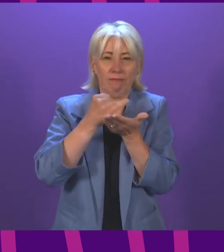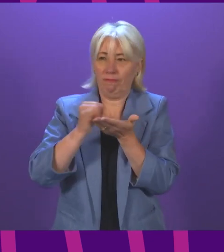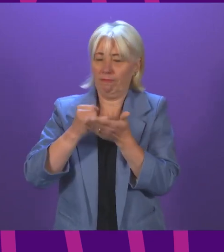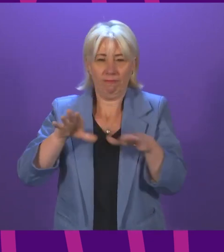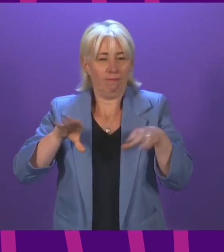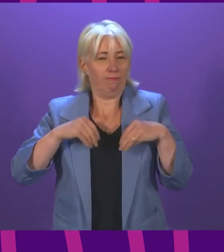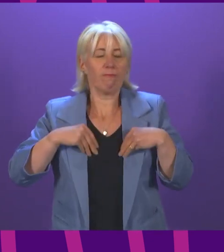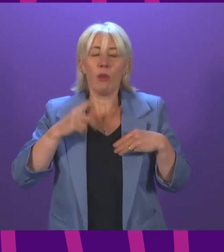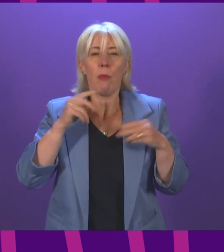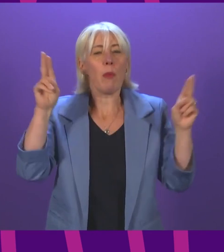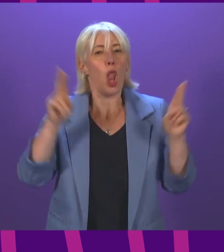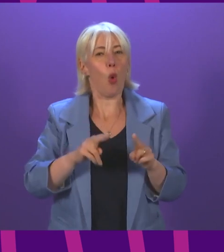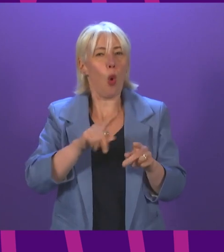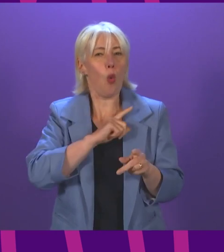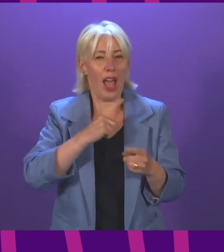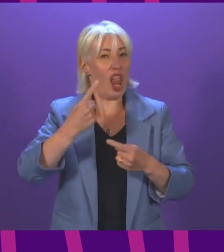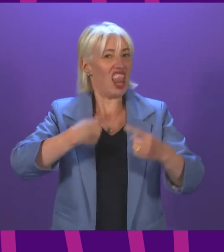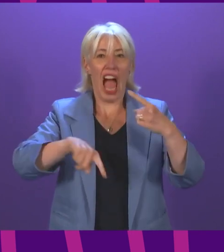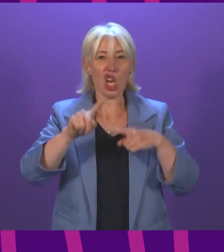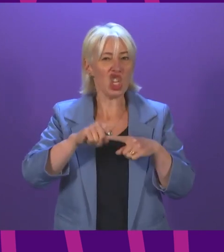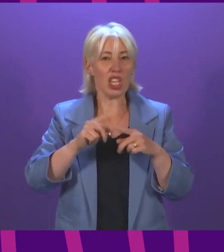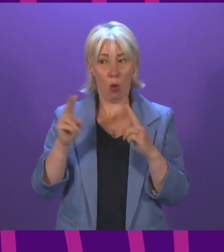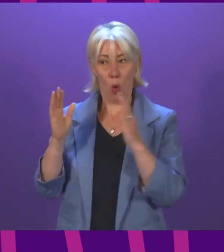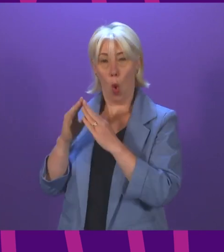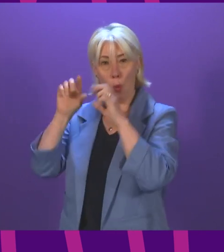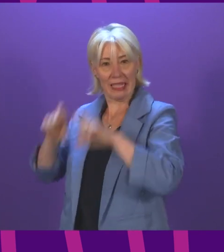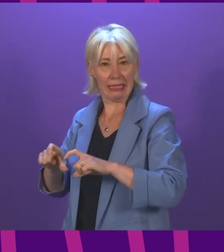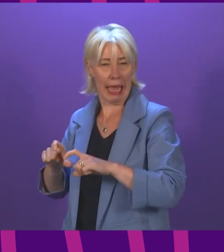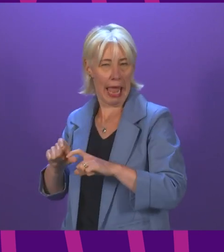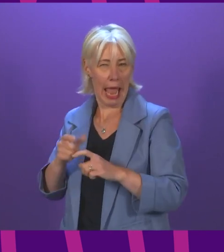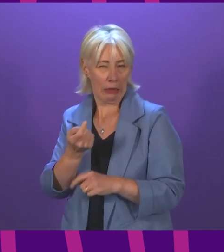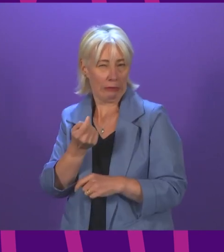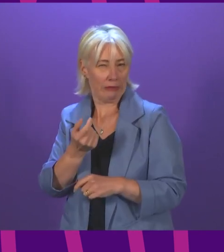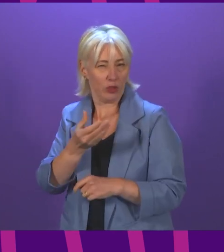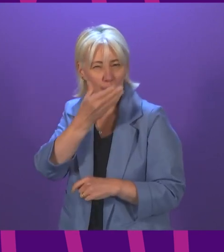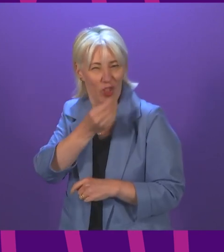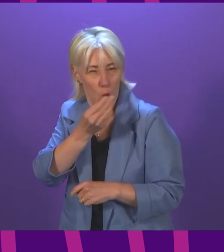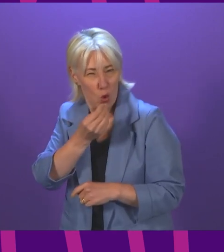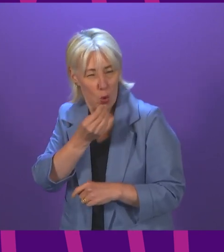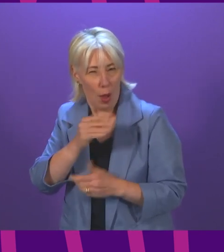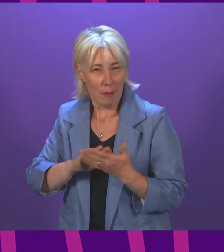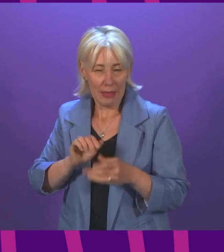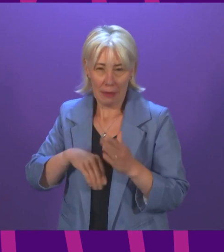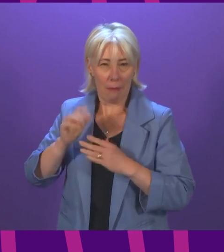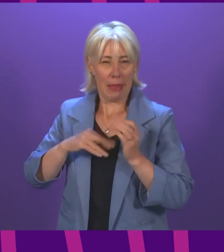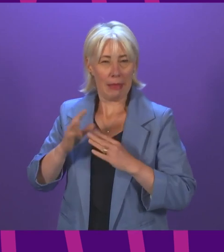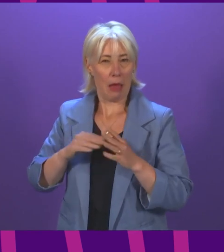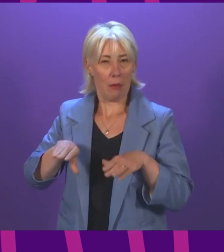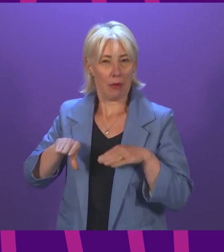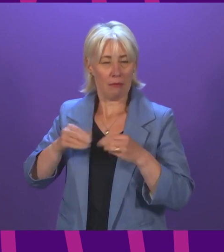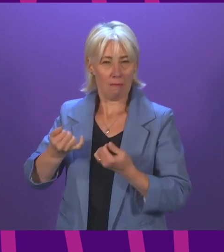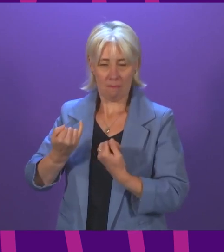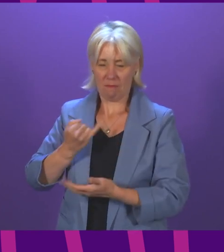circulating last year as a result of the crucial public health measures that were in place at that time to protect the population from COVID.